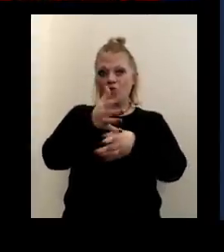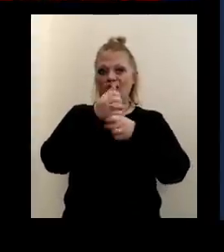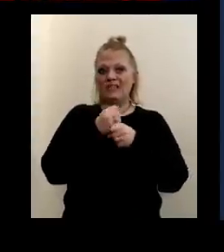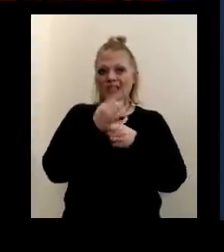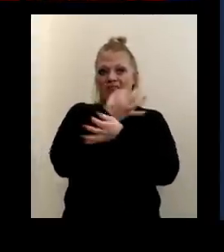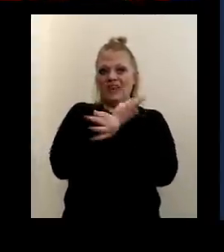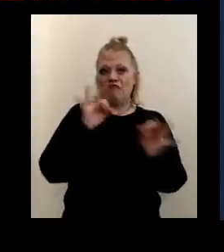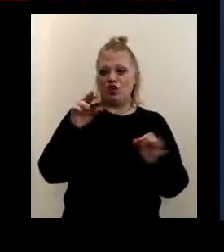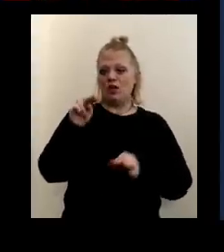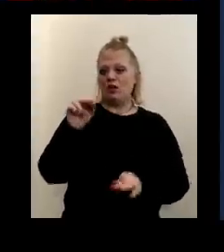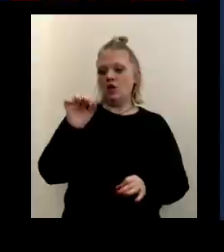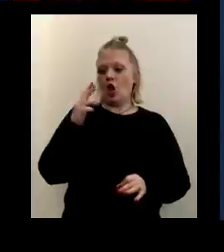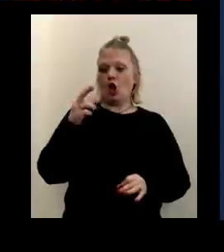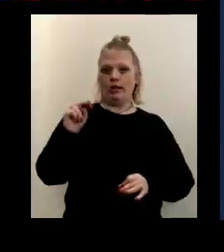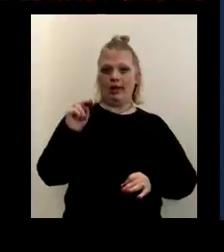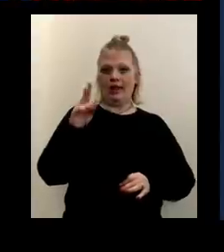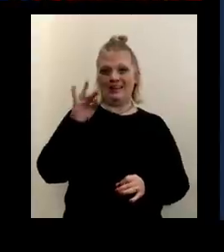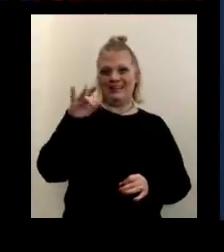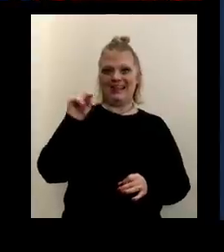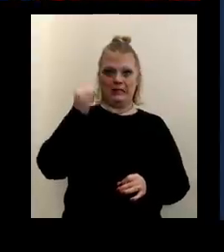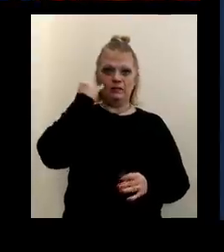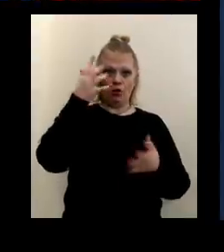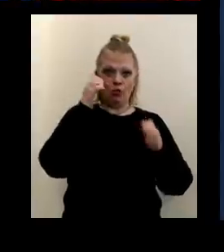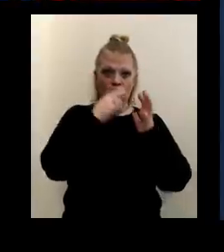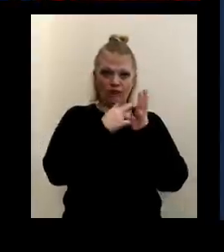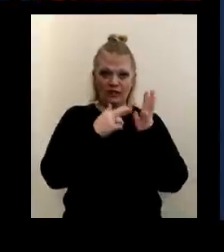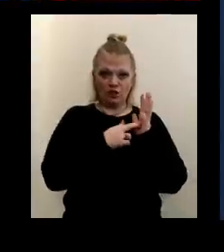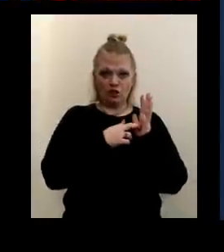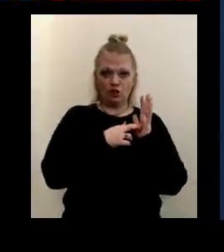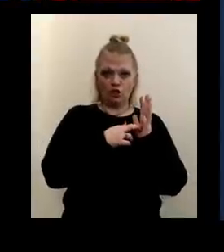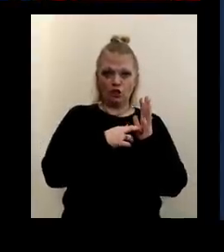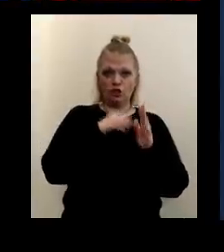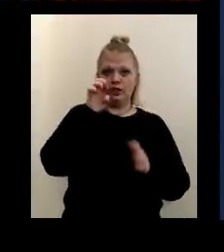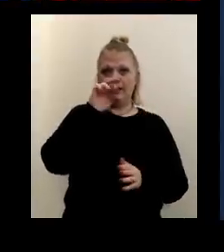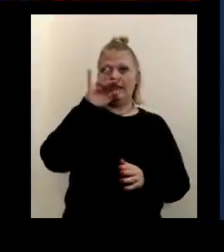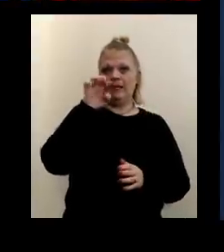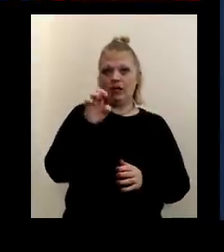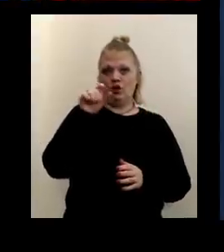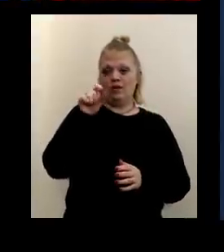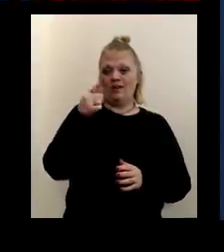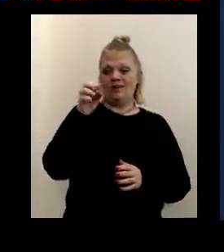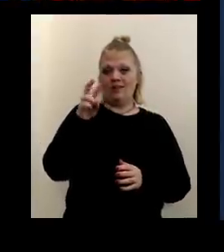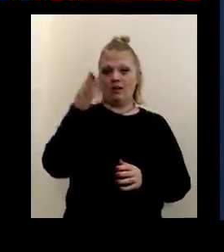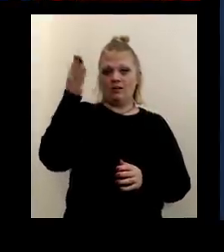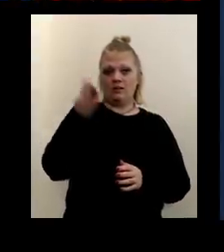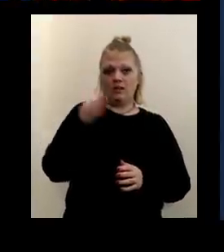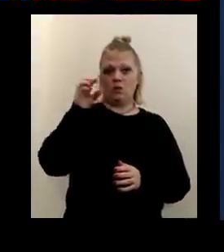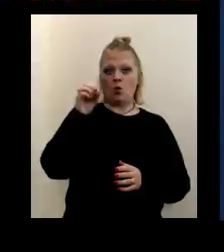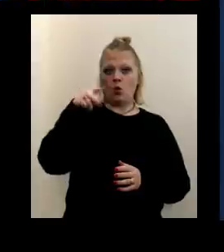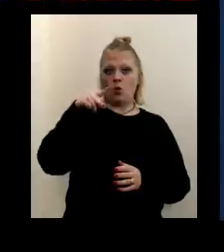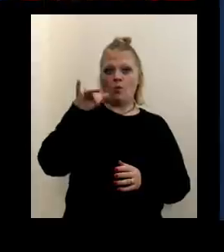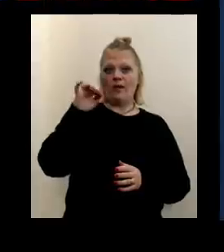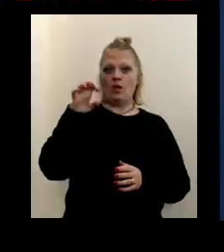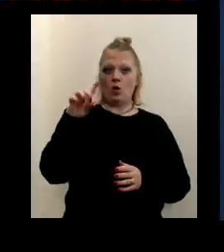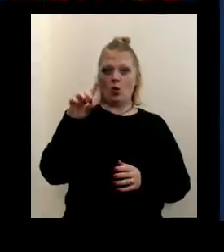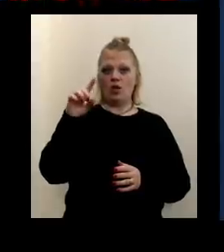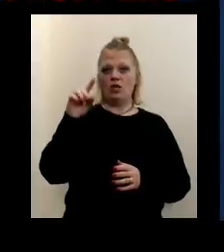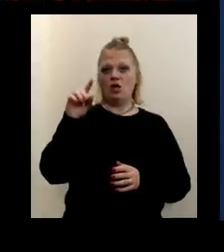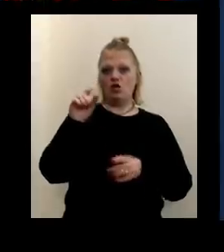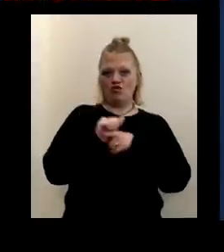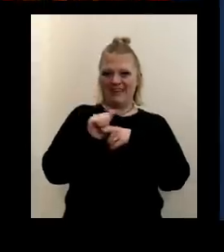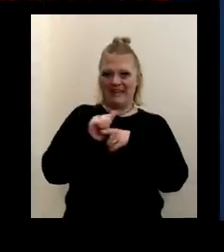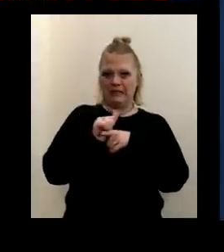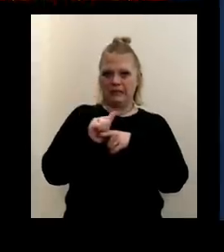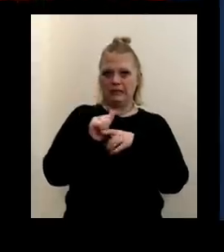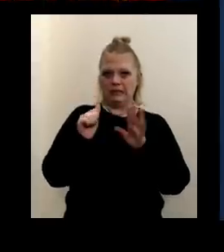Narcan kit. So if you want to register, just go to our website, erie.gov slash opioid trainings and register. Um, remember